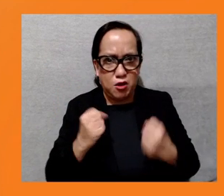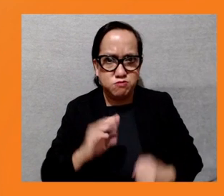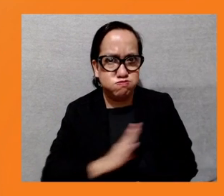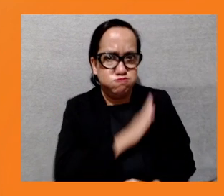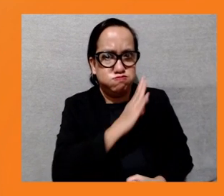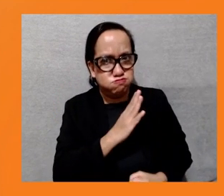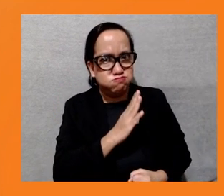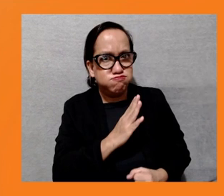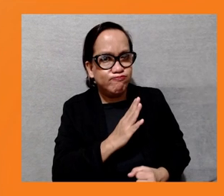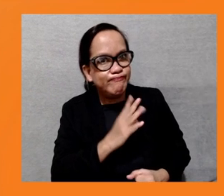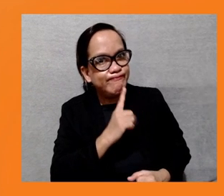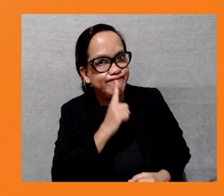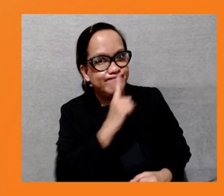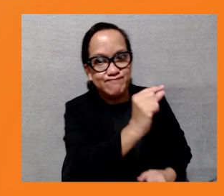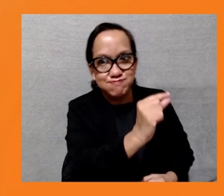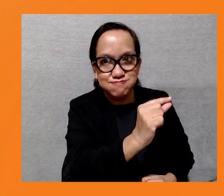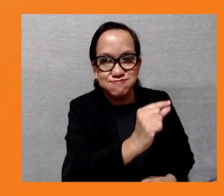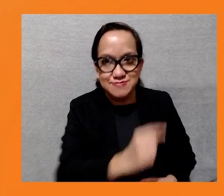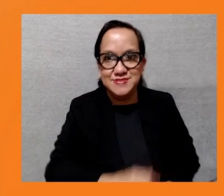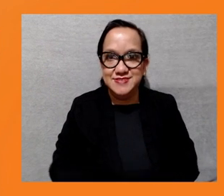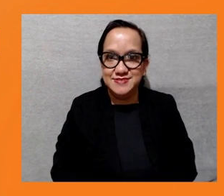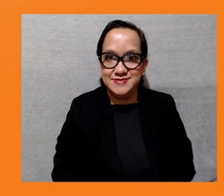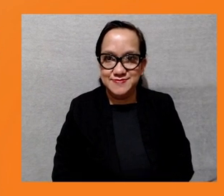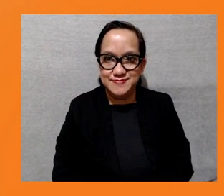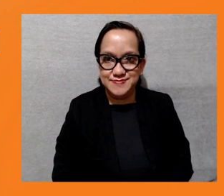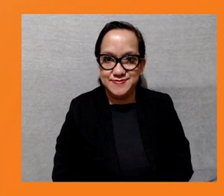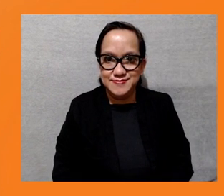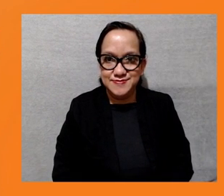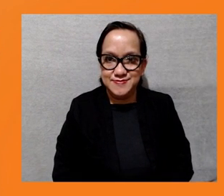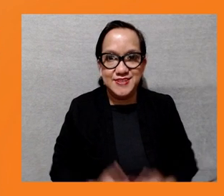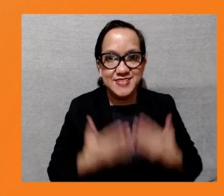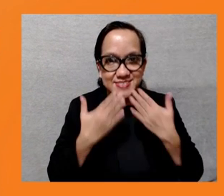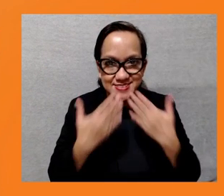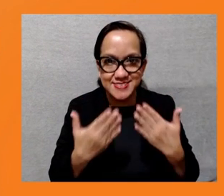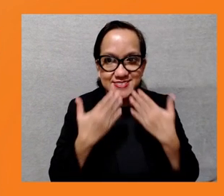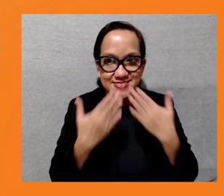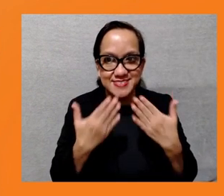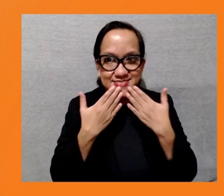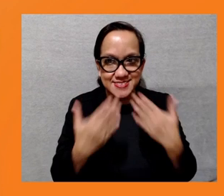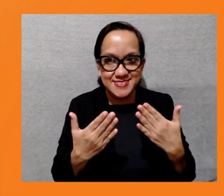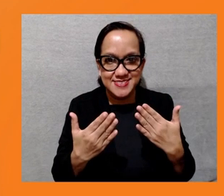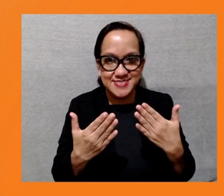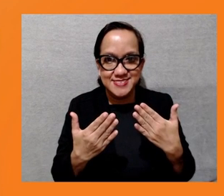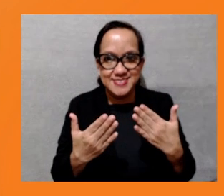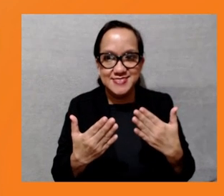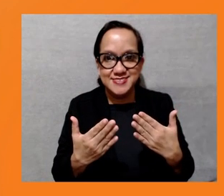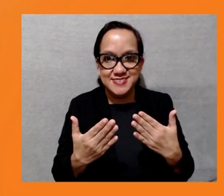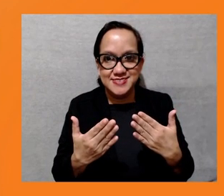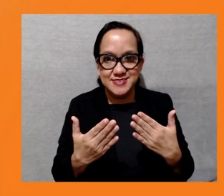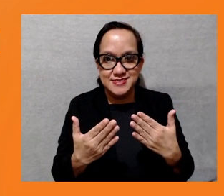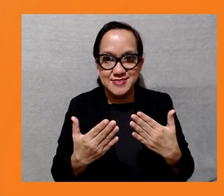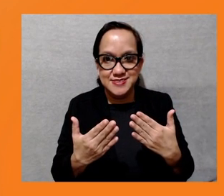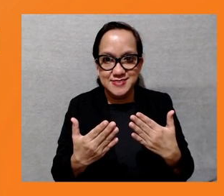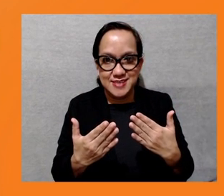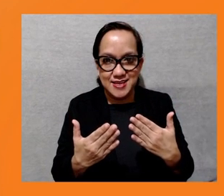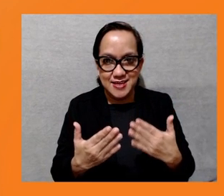story. Thank you, Ryan Ji. Hello from Nepal. I'm advocate Ritu Thapa, speaking on behalf of the NGO Forum on ADB